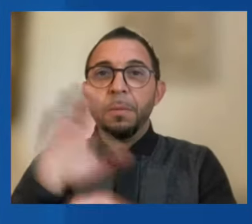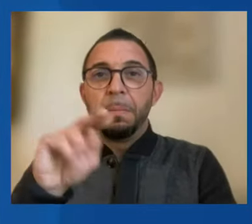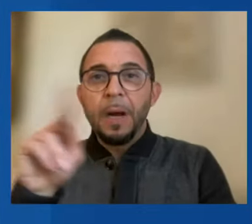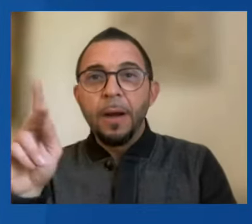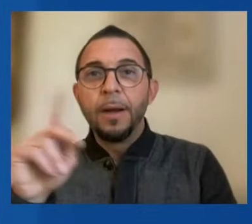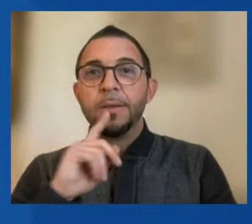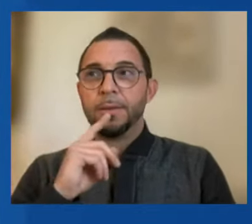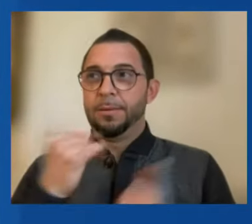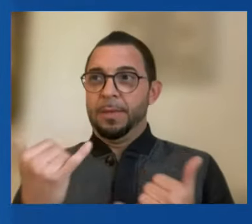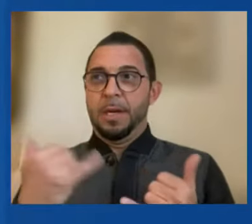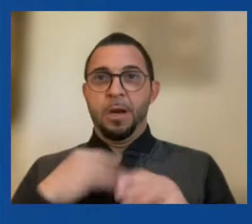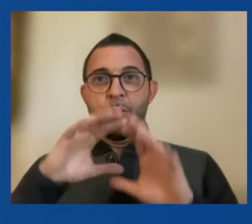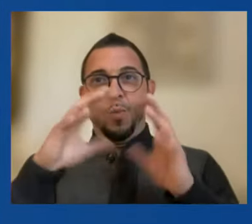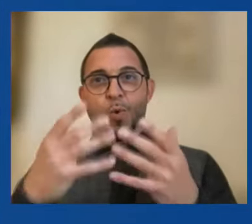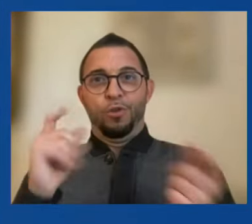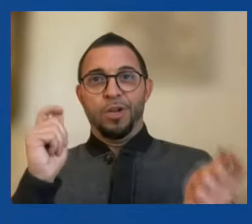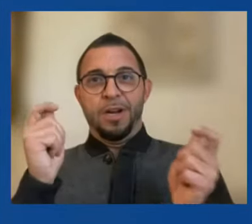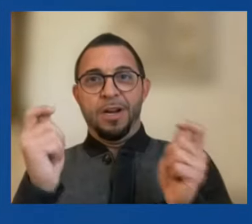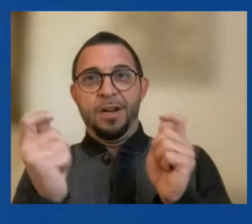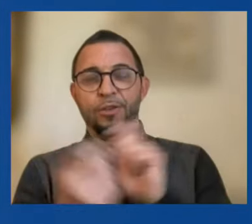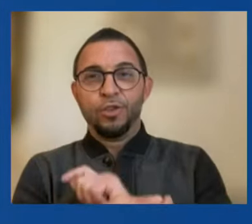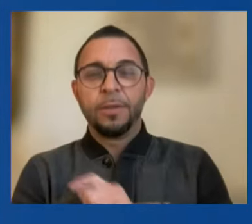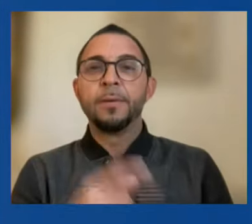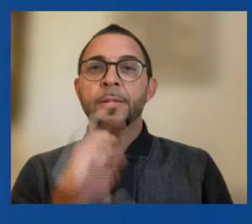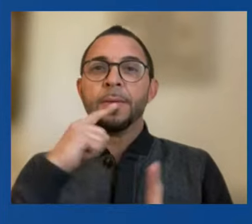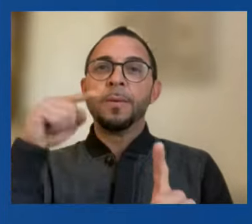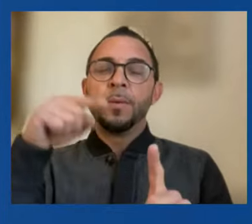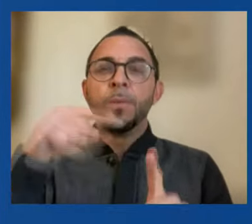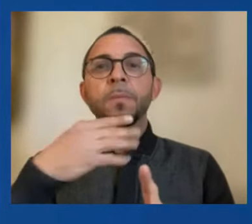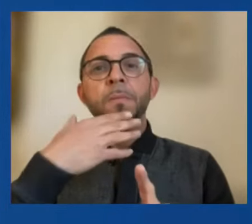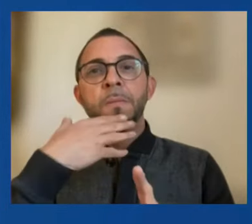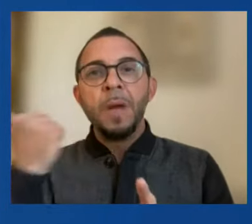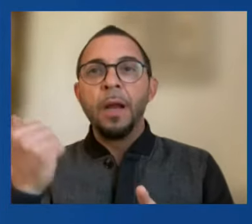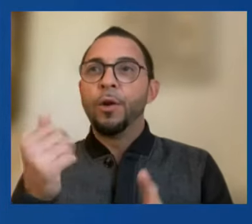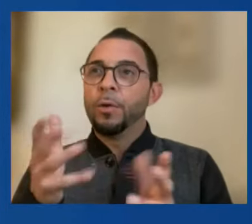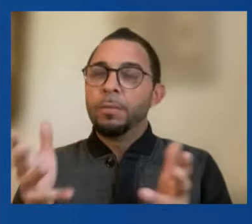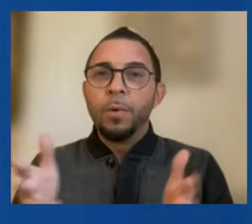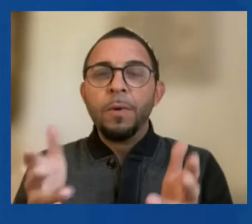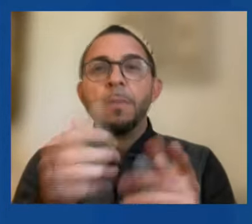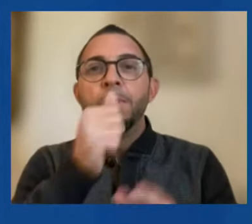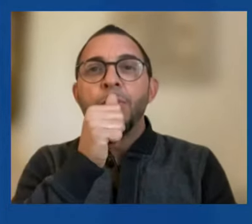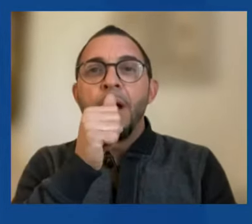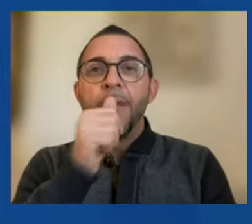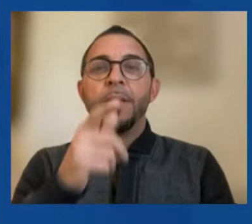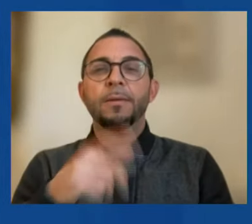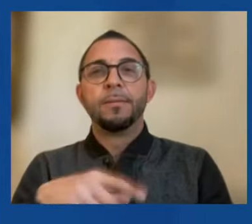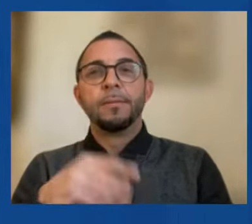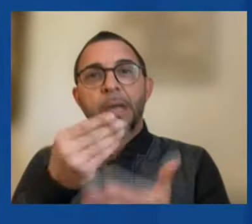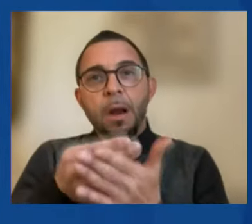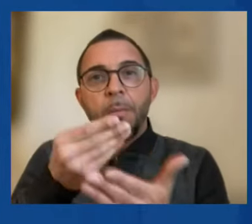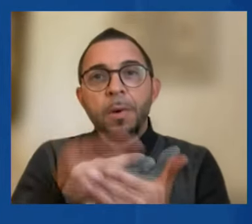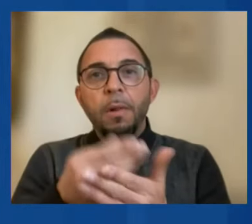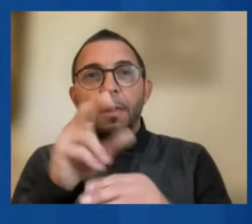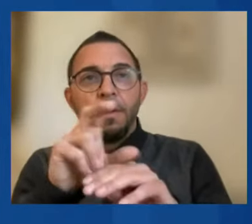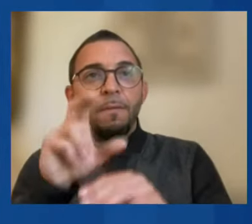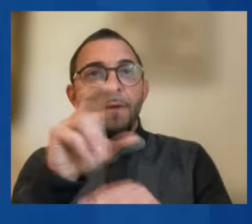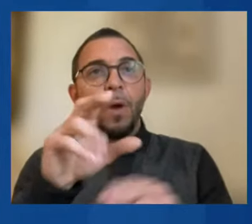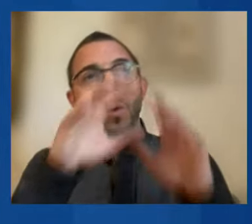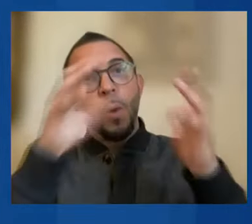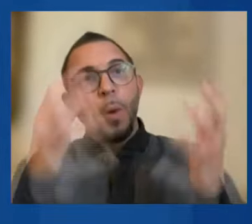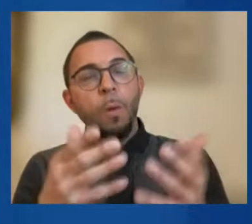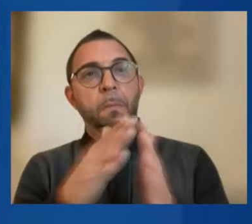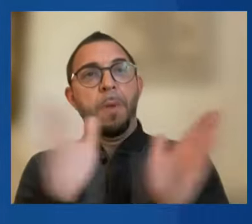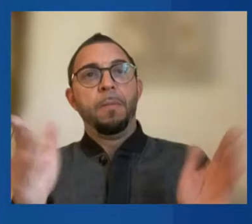world. In particular, to better mobilize private capital and fund global public goods.